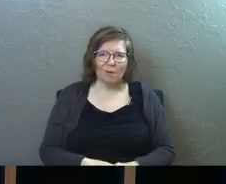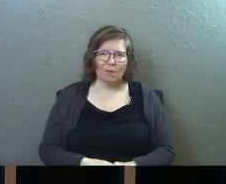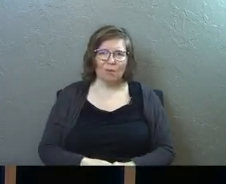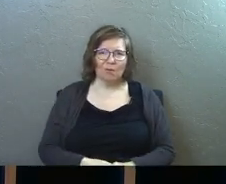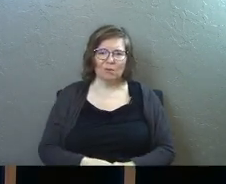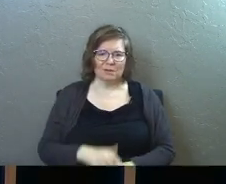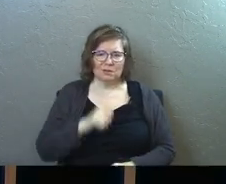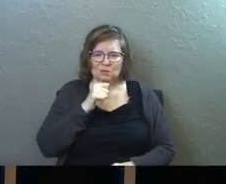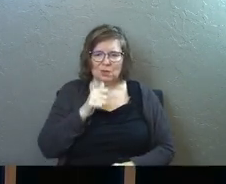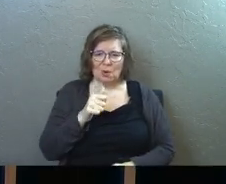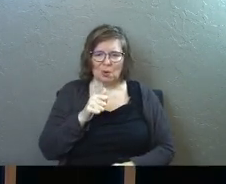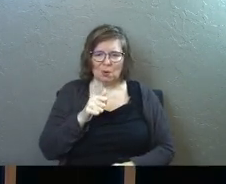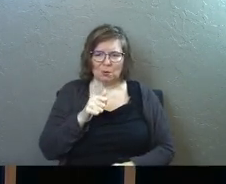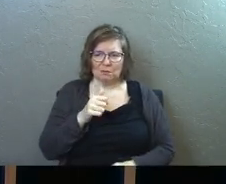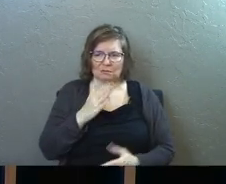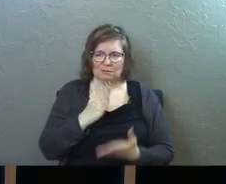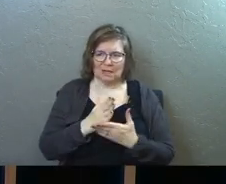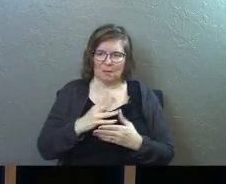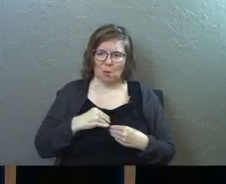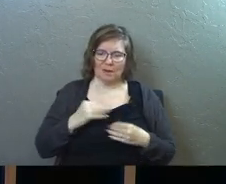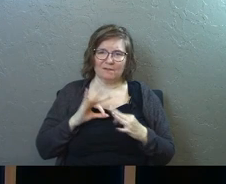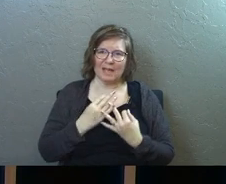no don't disown family